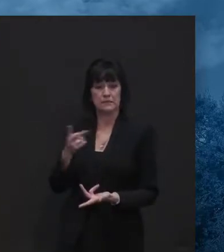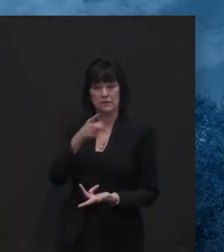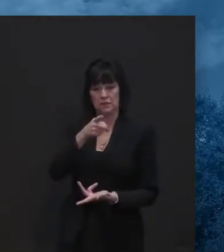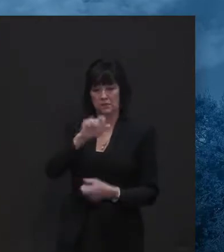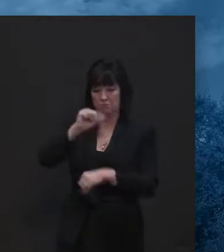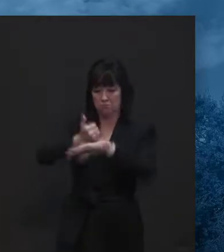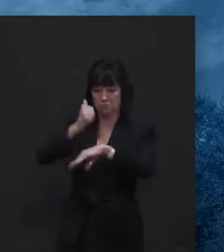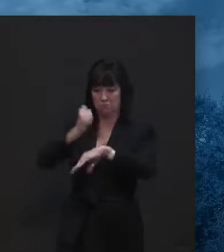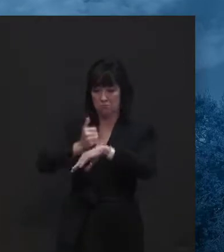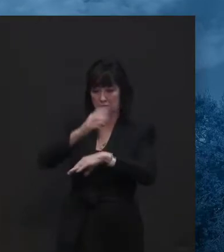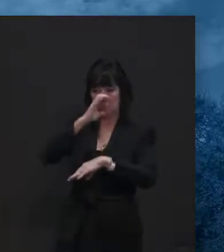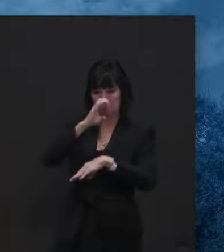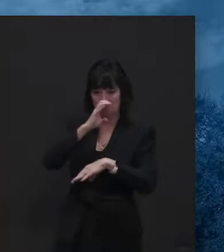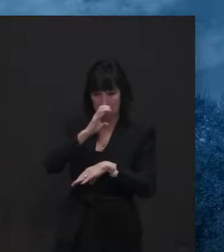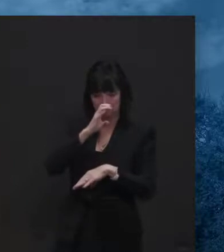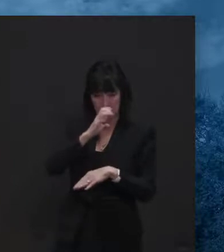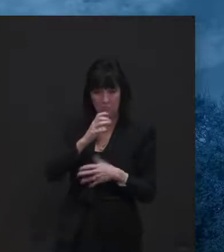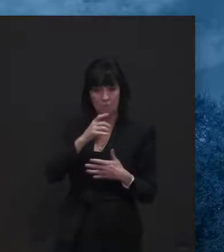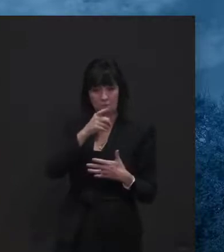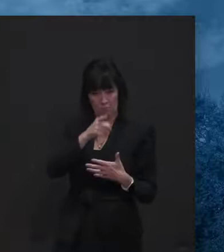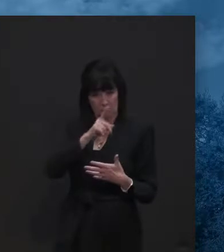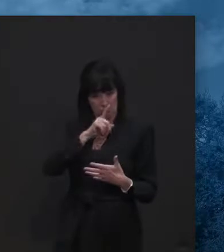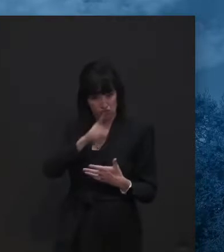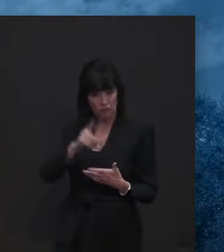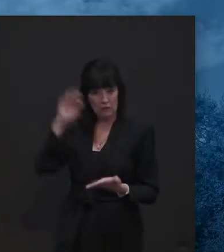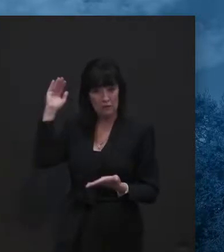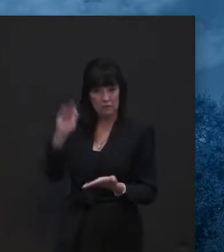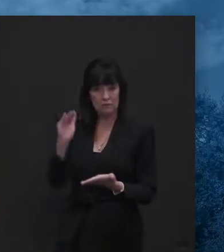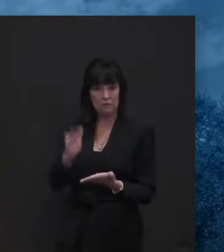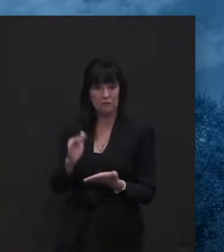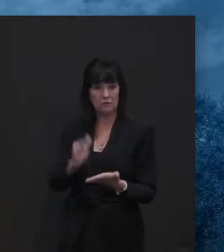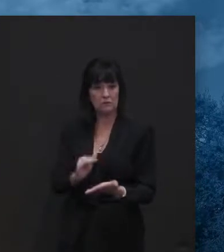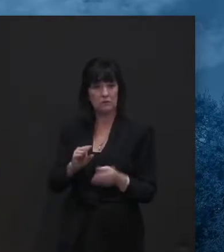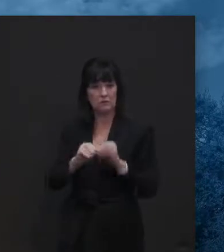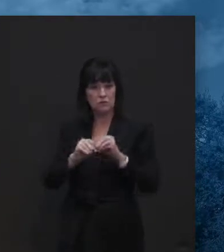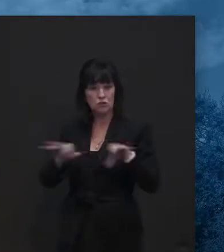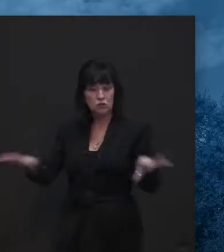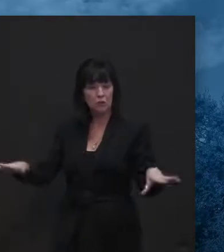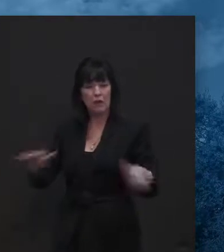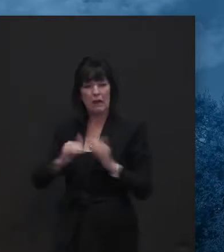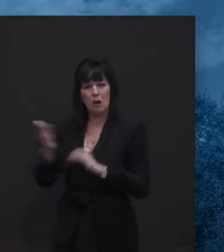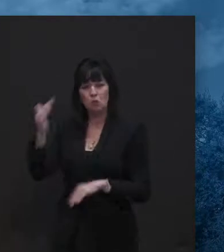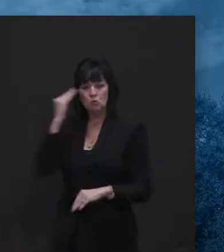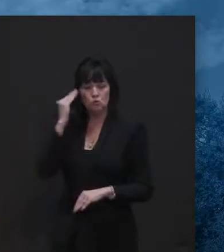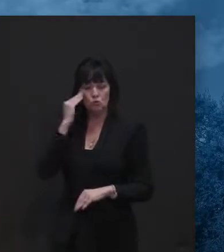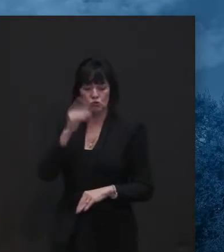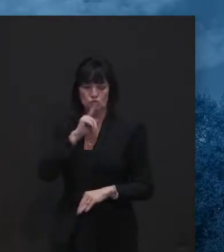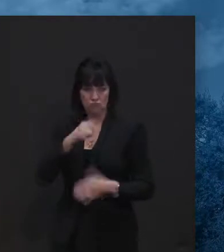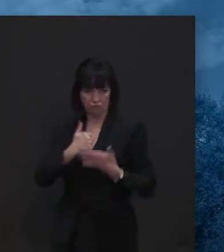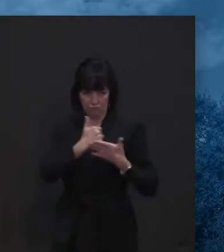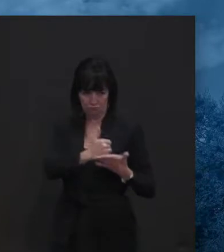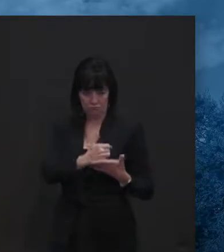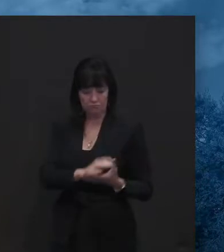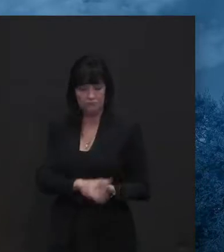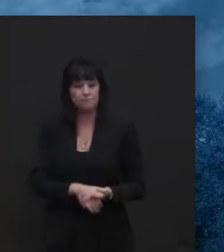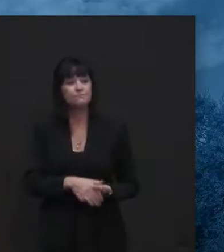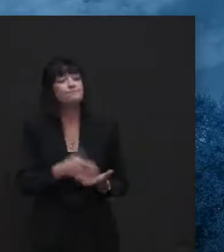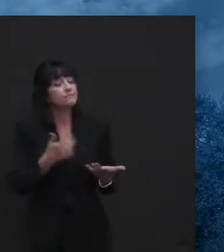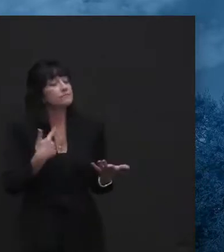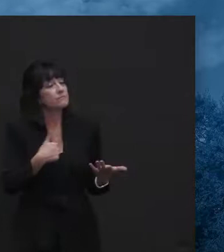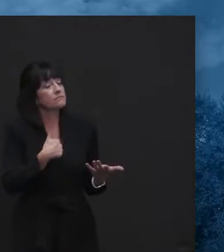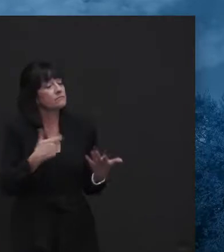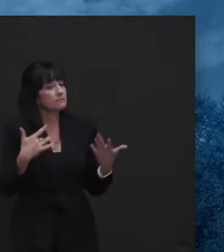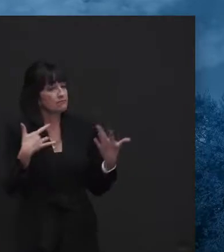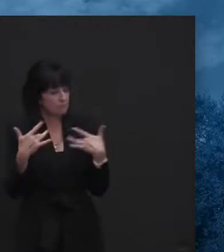Yeah, think I addressed that to a certain extent already is that, uh, that we are worried that restrictions may,